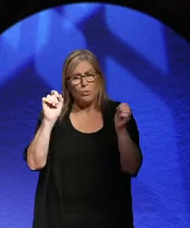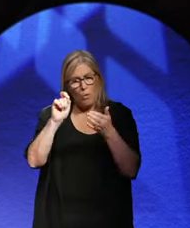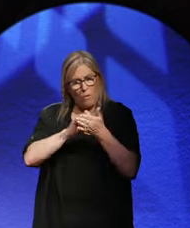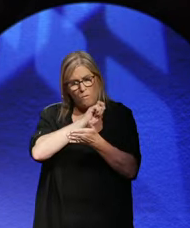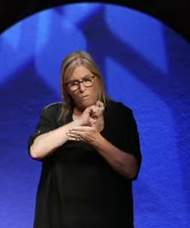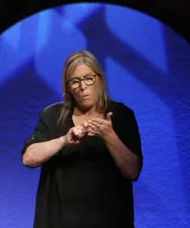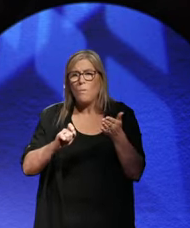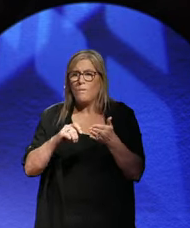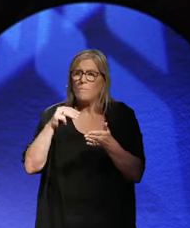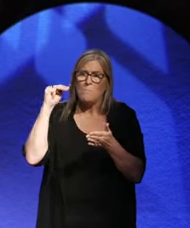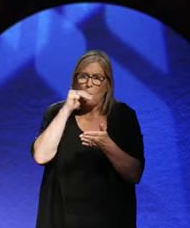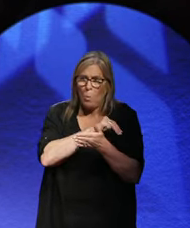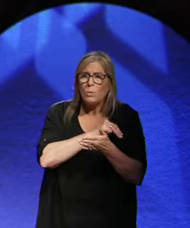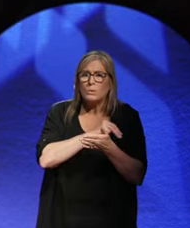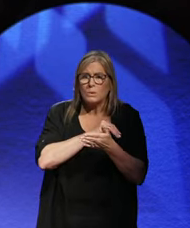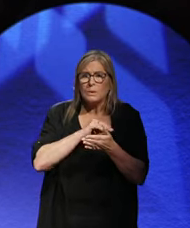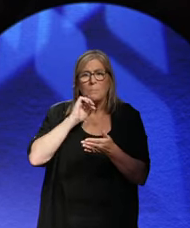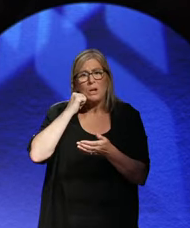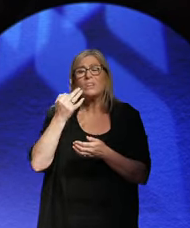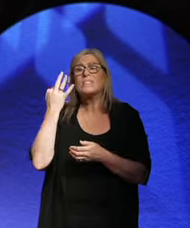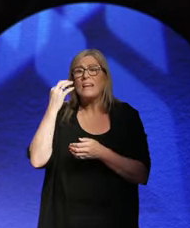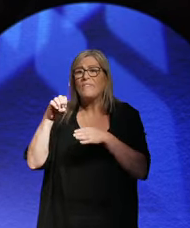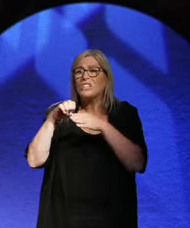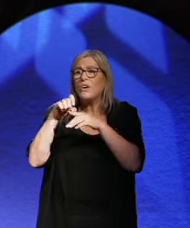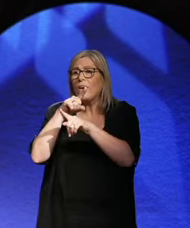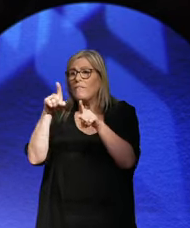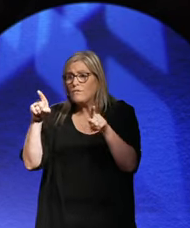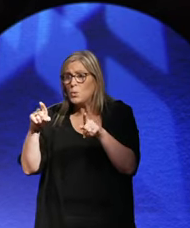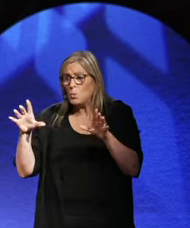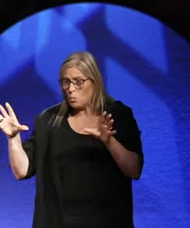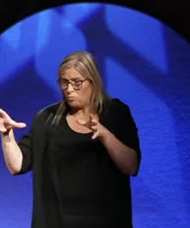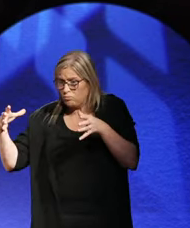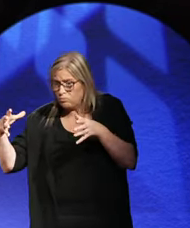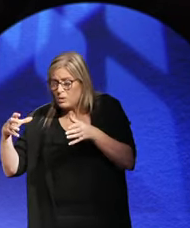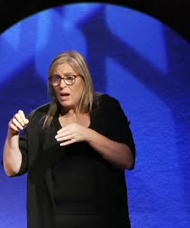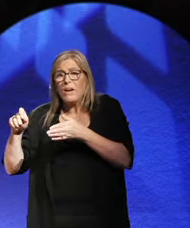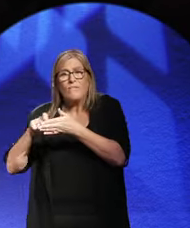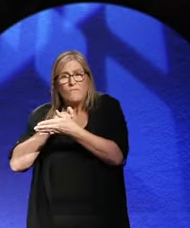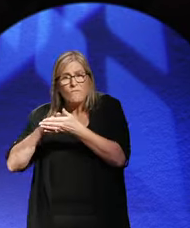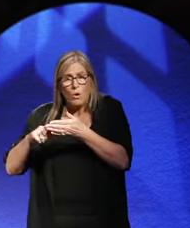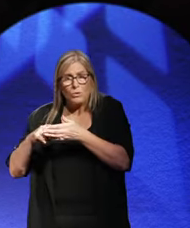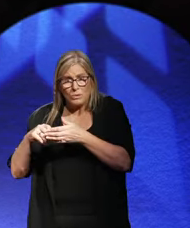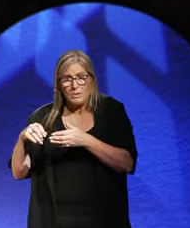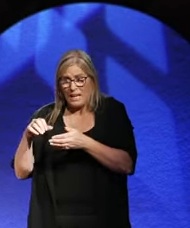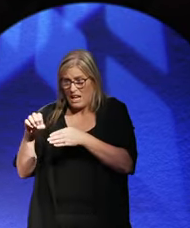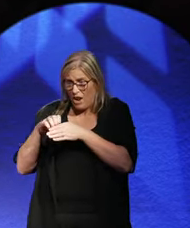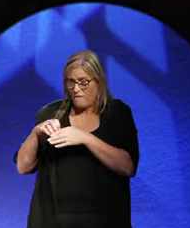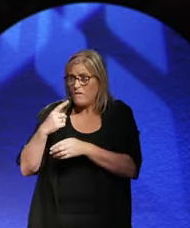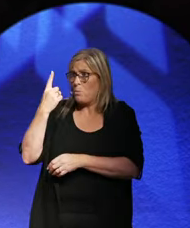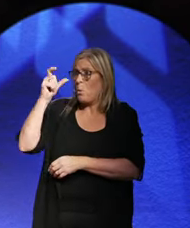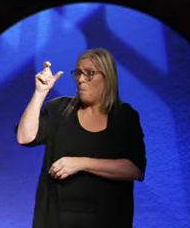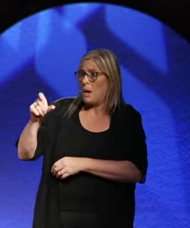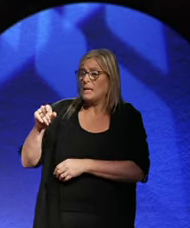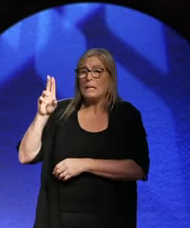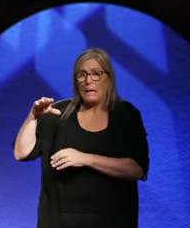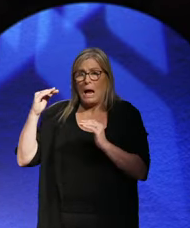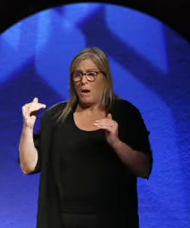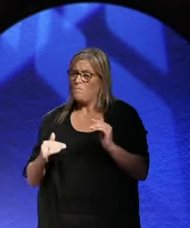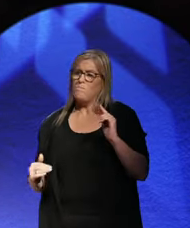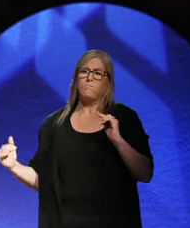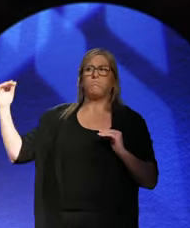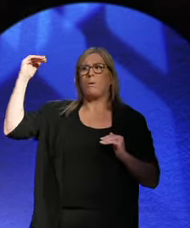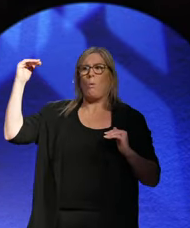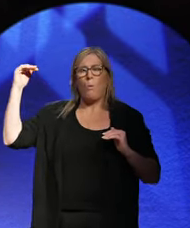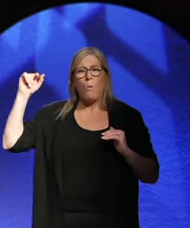does count. Because if enough of you all vote for one person, he's put in a position where he can take power. And that's what